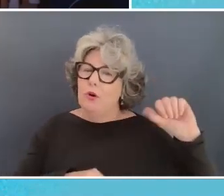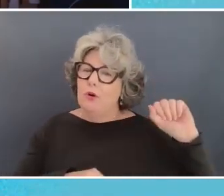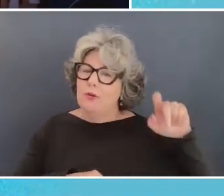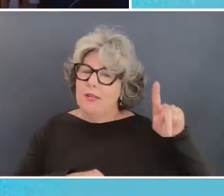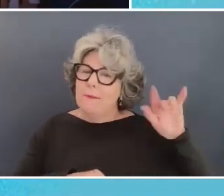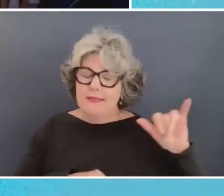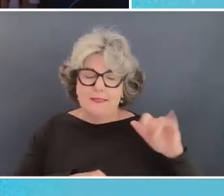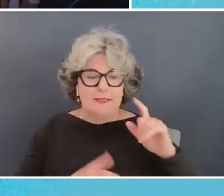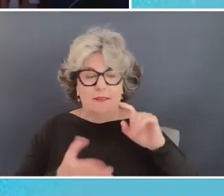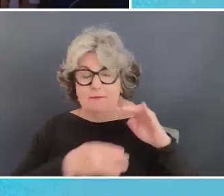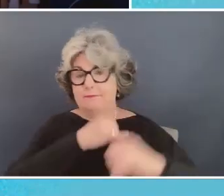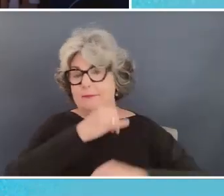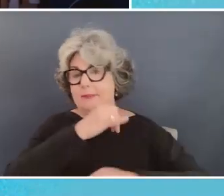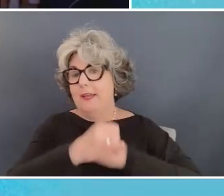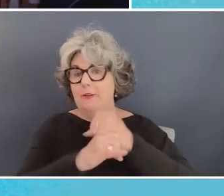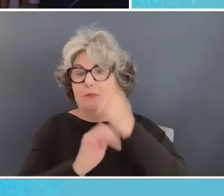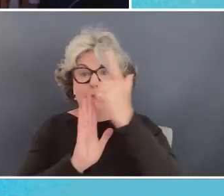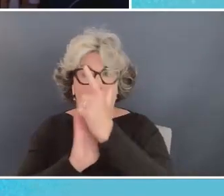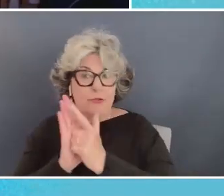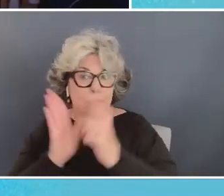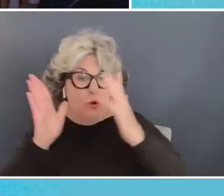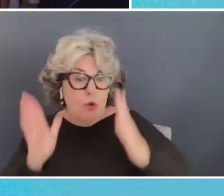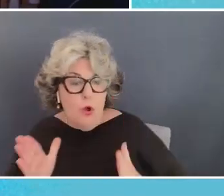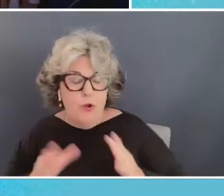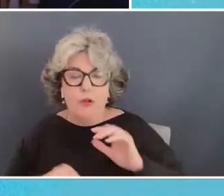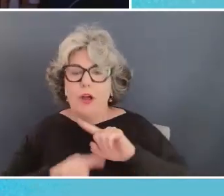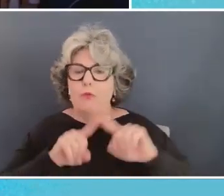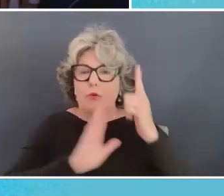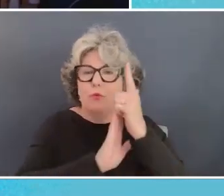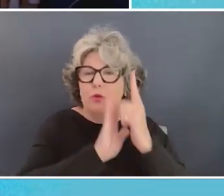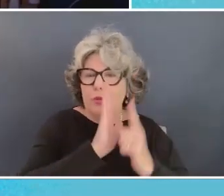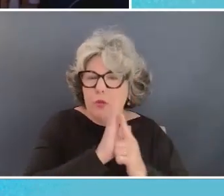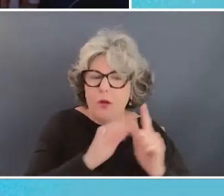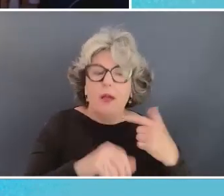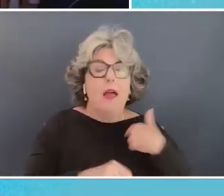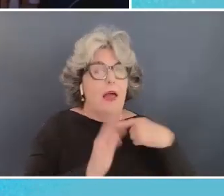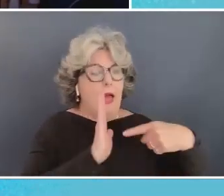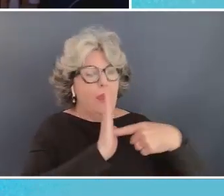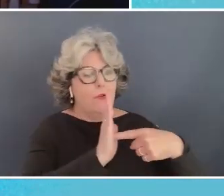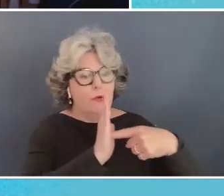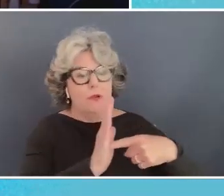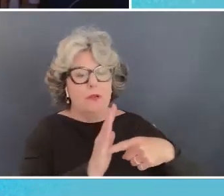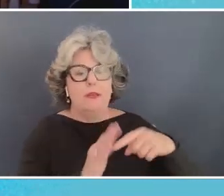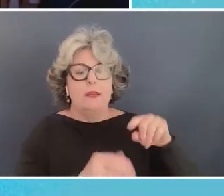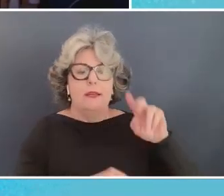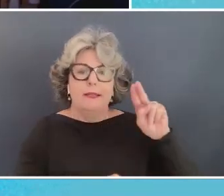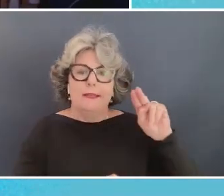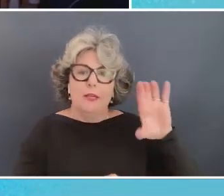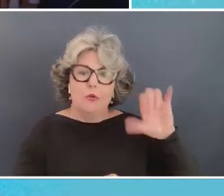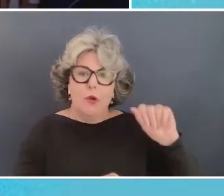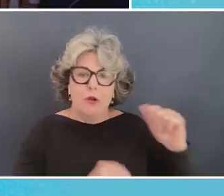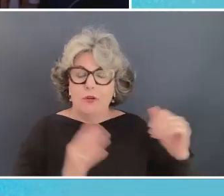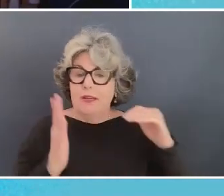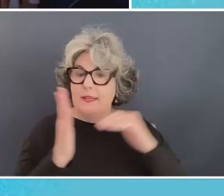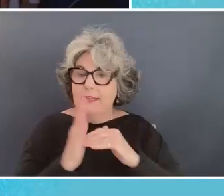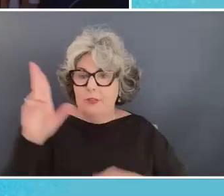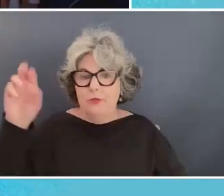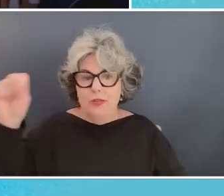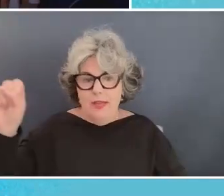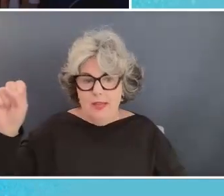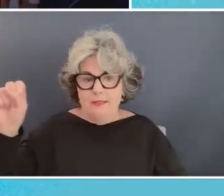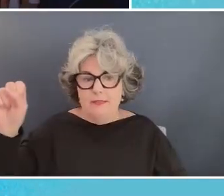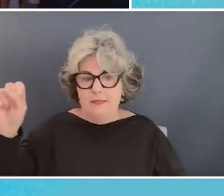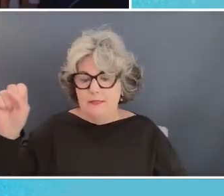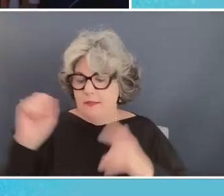i started as an international lawyer i've worked with law firms indeed i represented nicaragua against the united states in